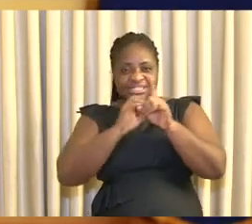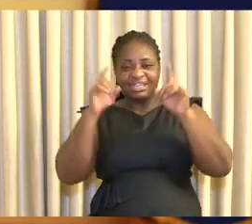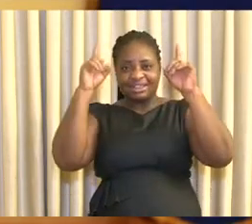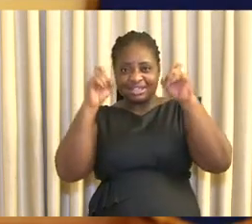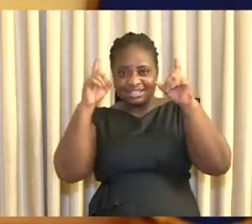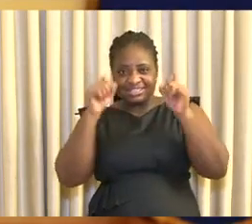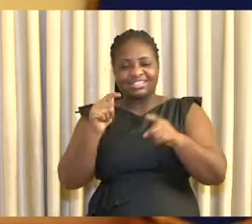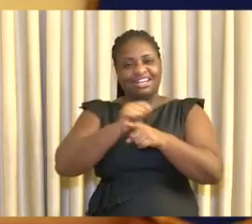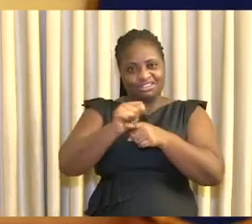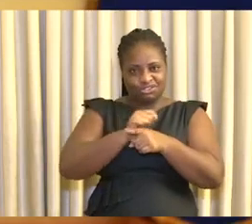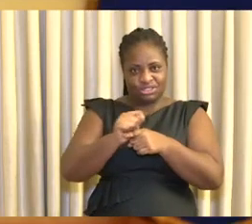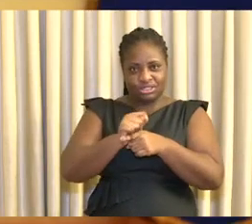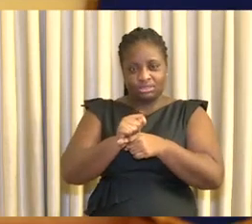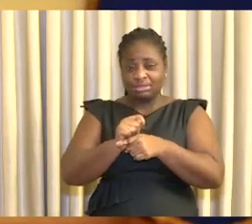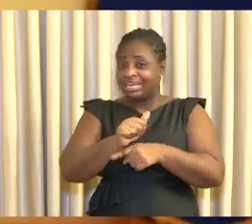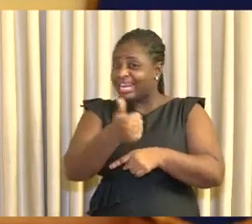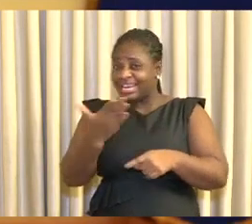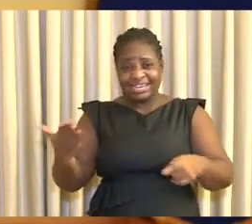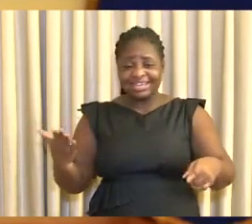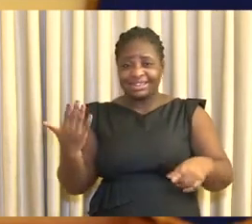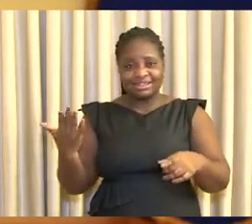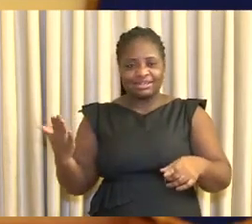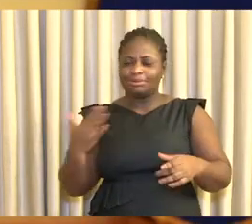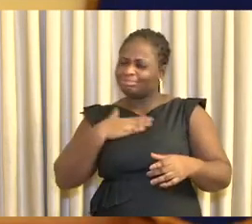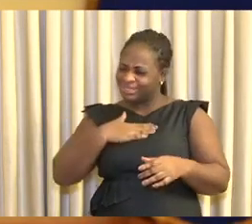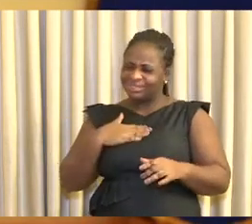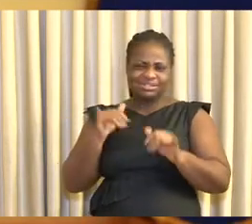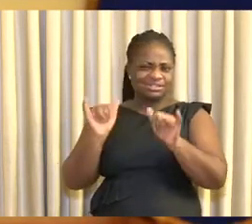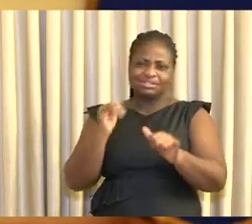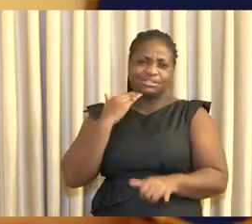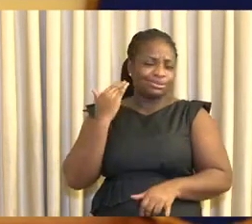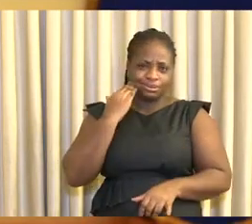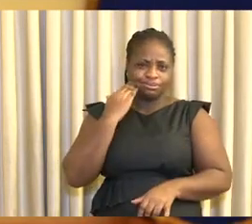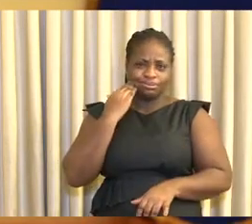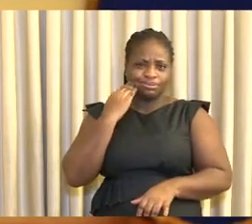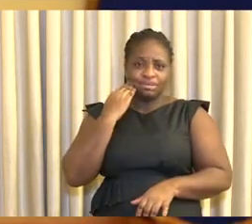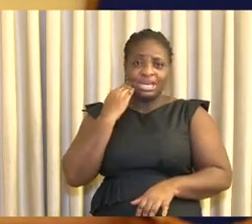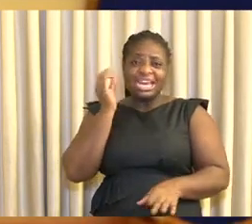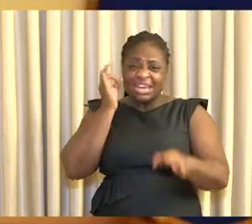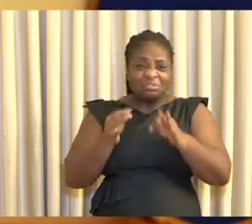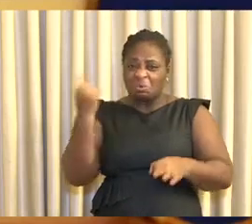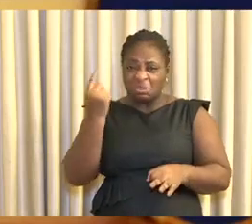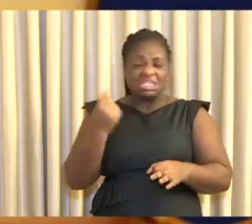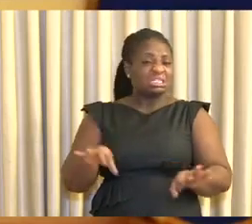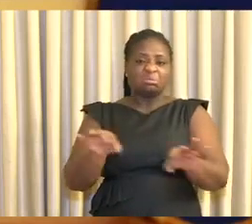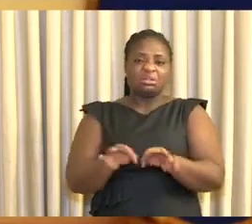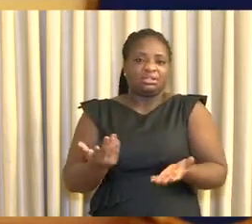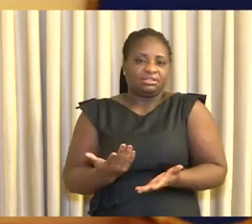treating. In any event, stay at home unless it is absolutely essential.